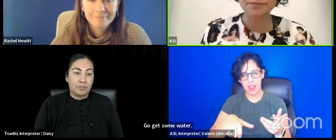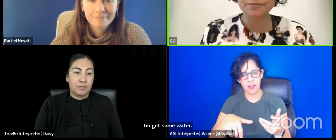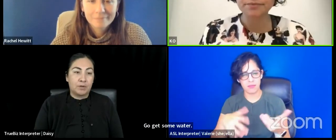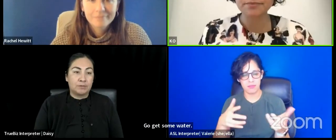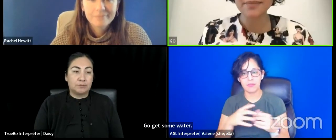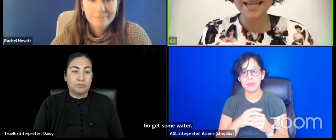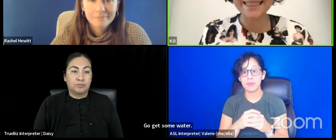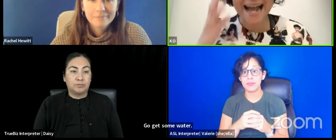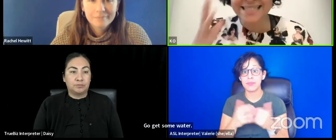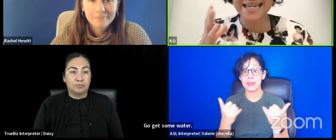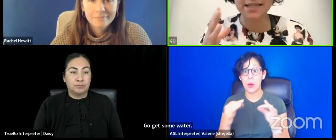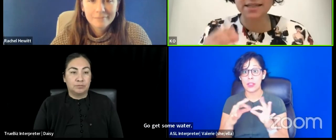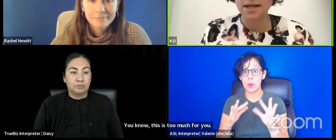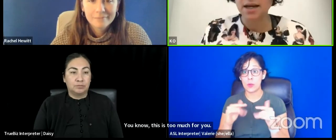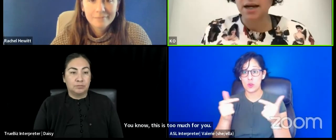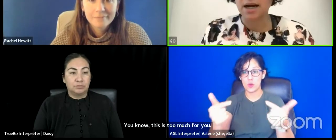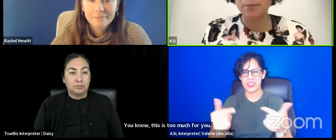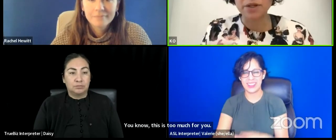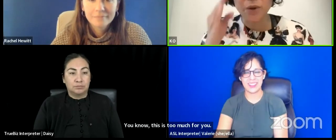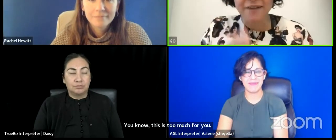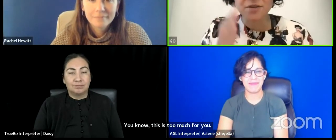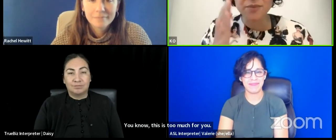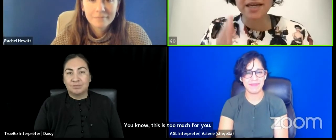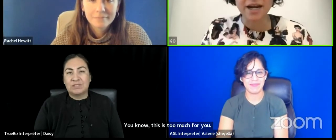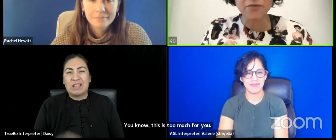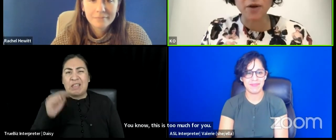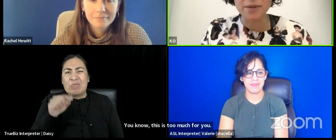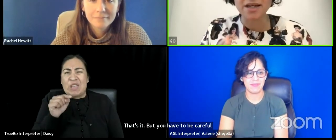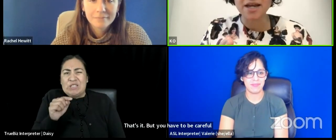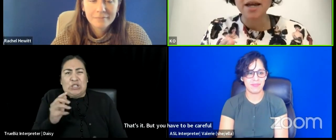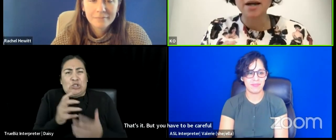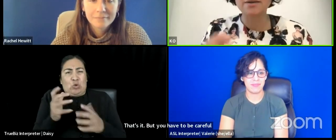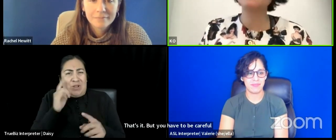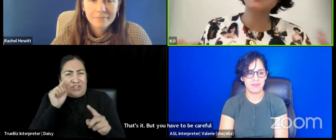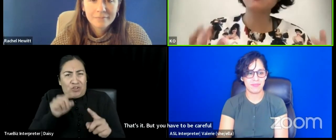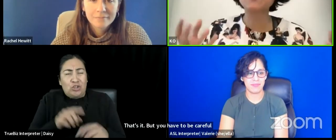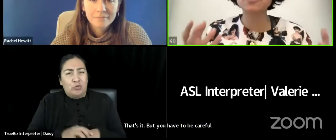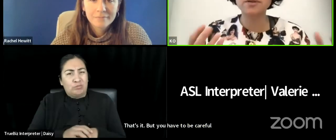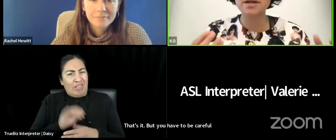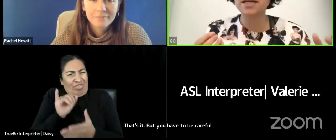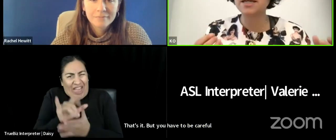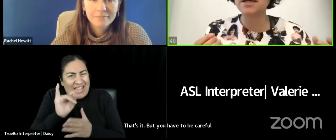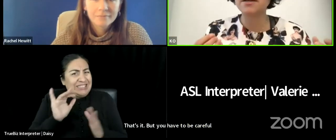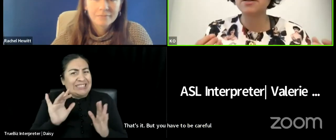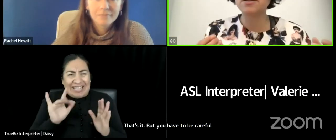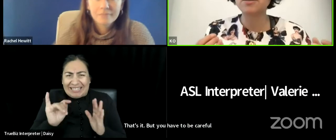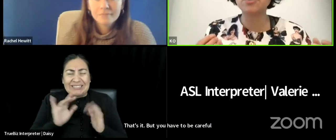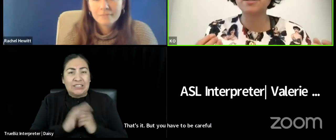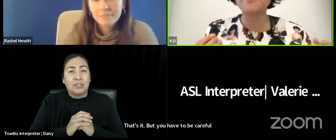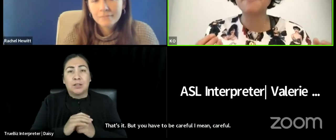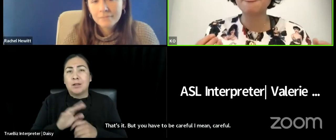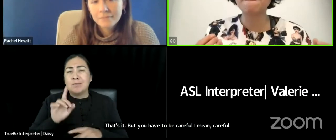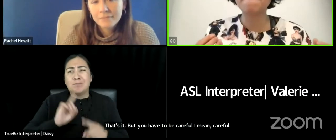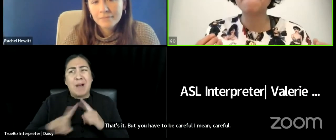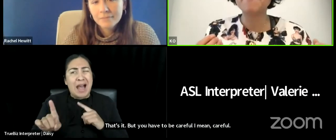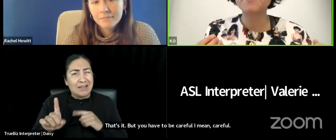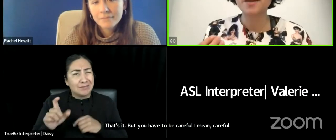for you. That's it. Um, but you have to be careful. I mean, careful you,